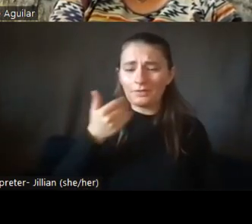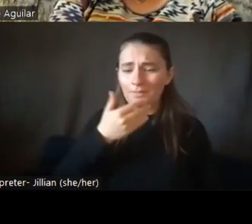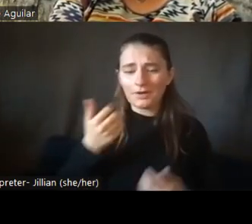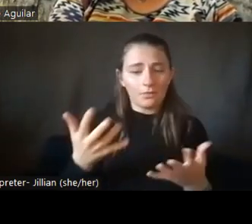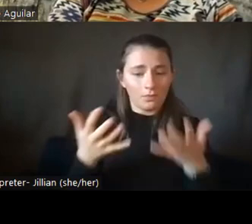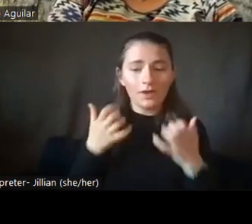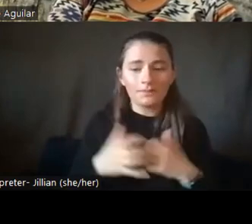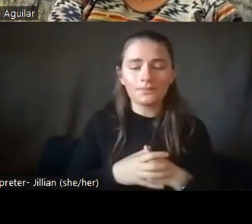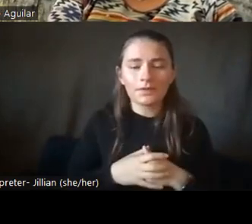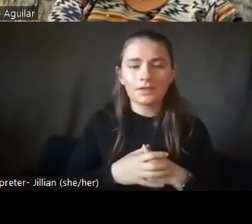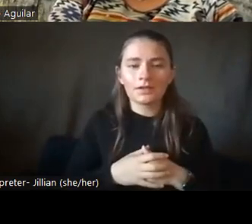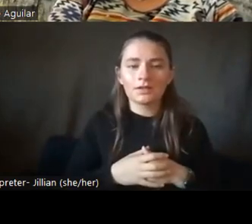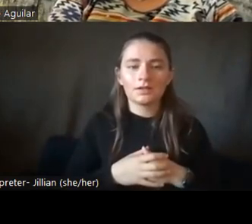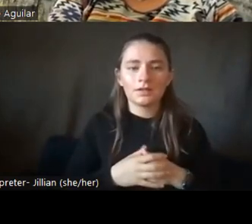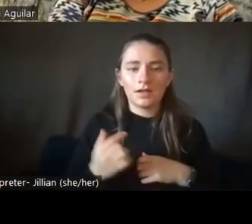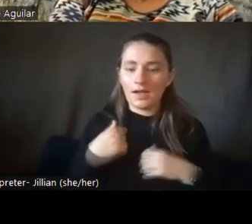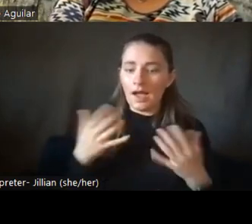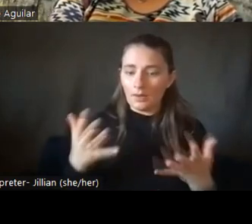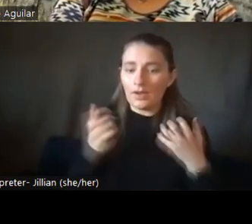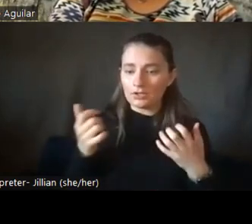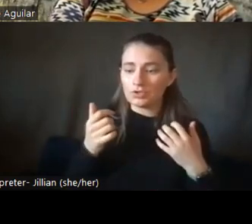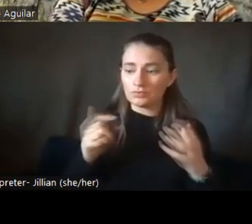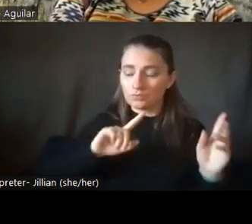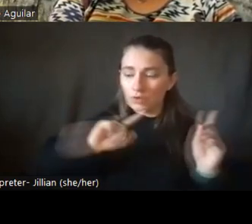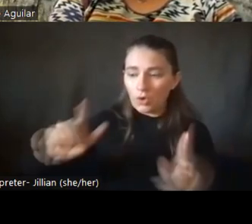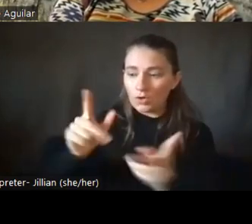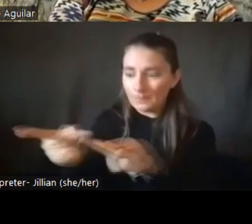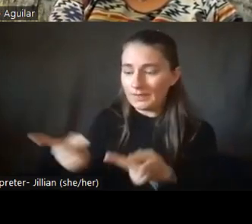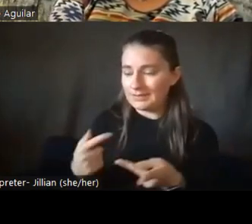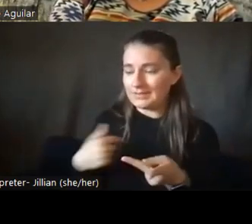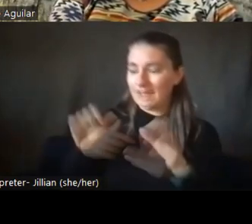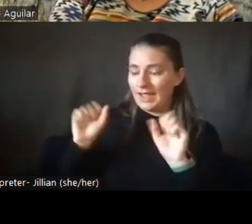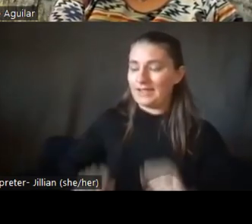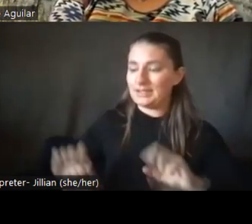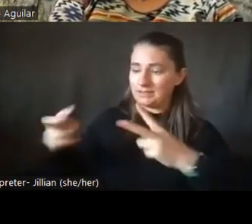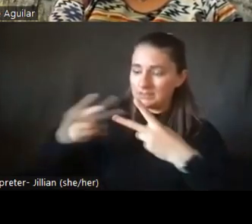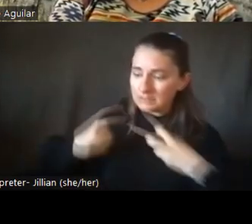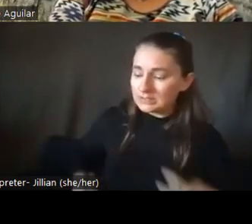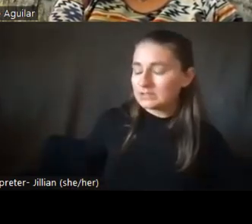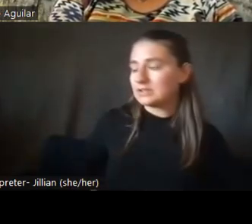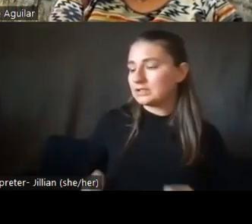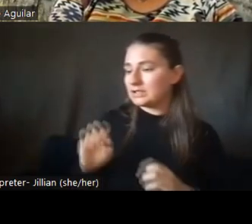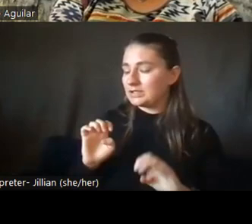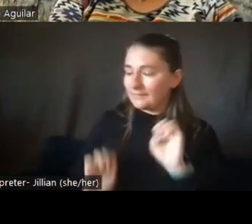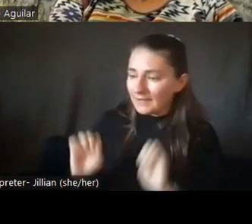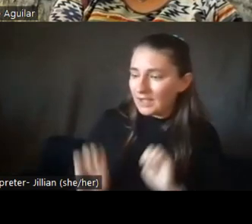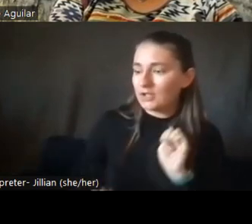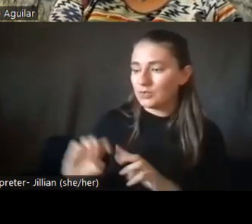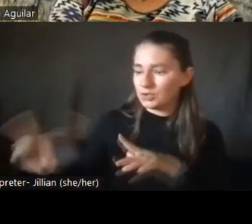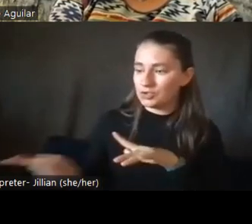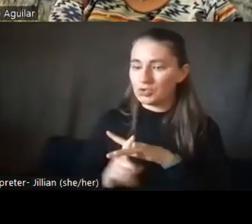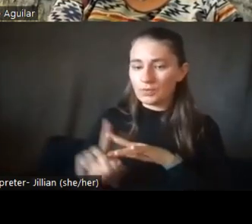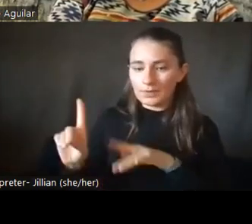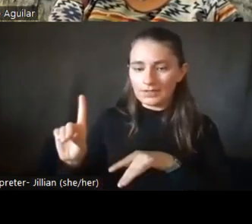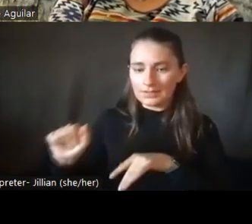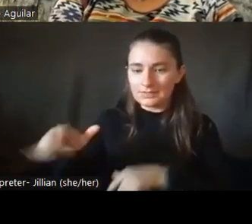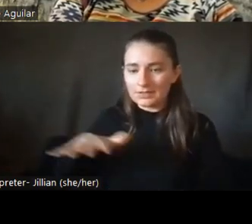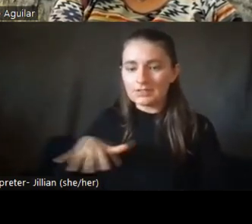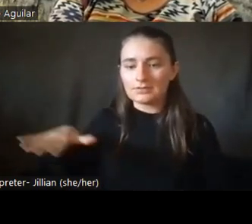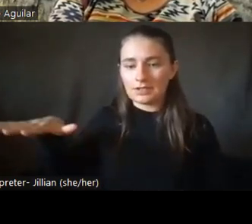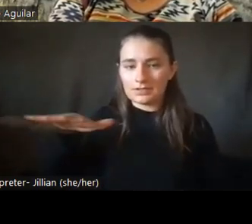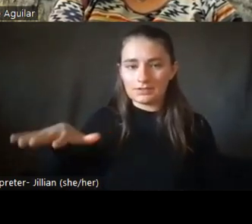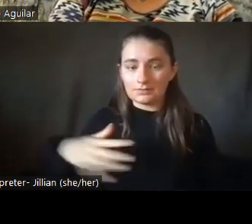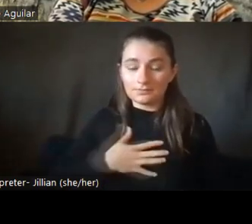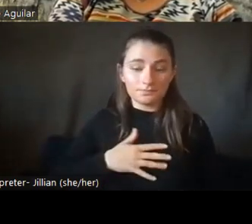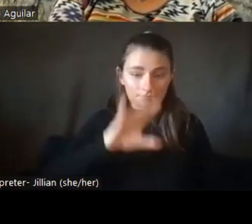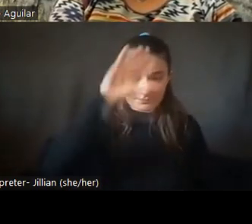where I can evaluate that and actually show up. And I think in disability space, really showing up. And I take my son